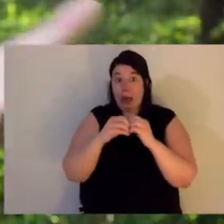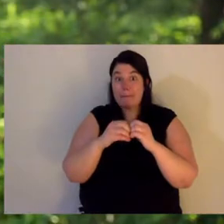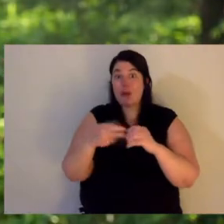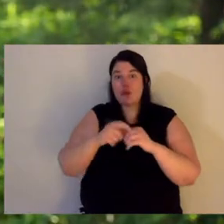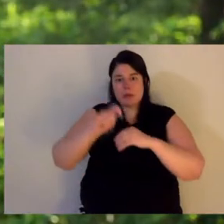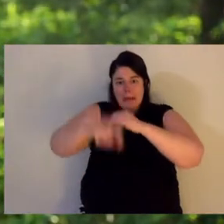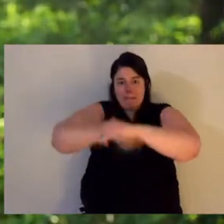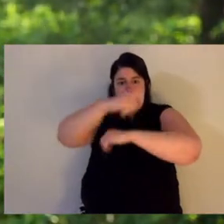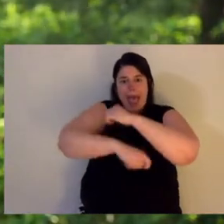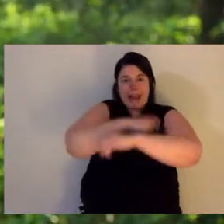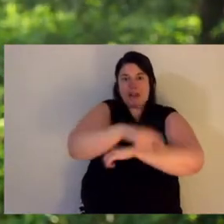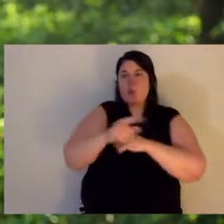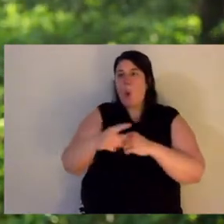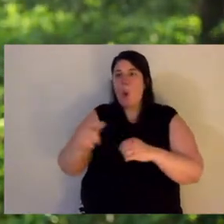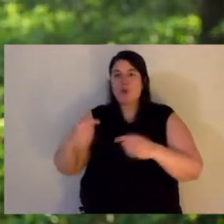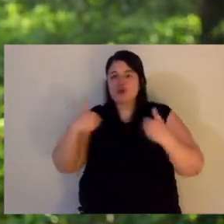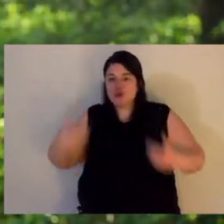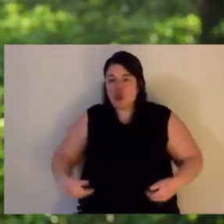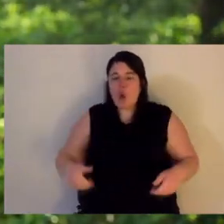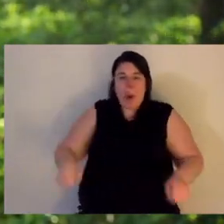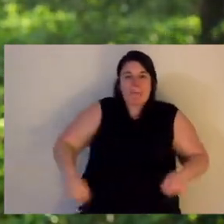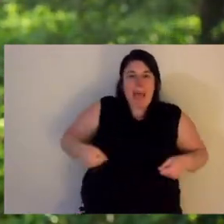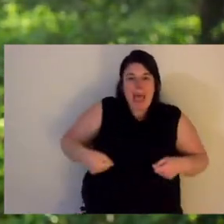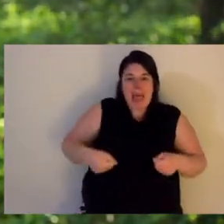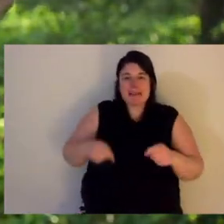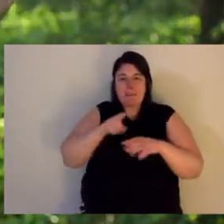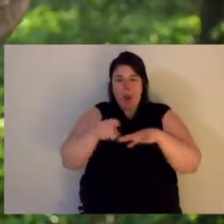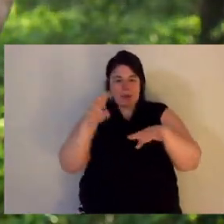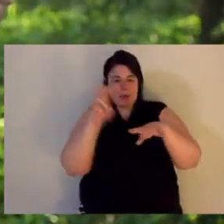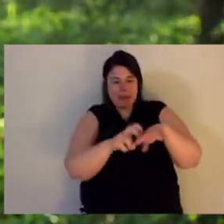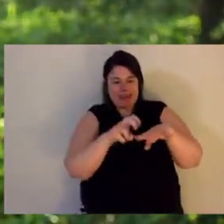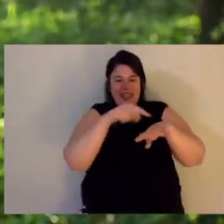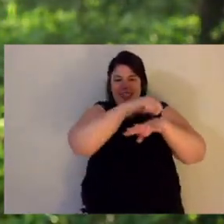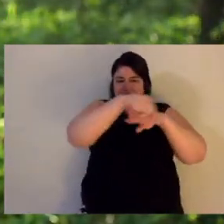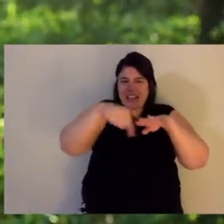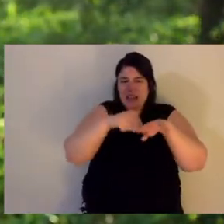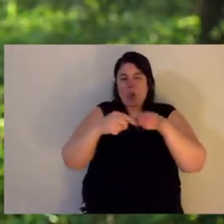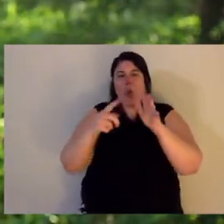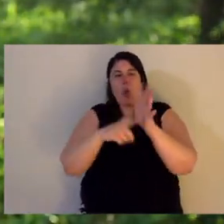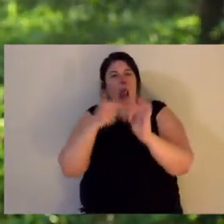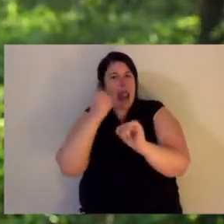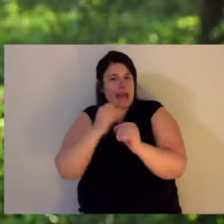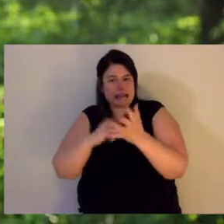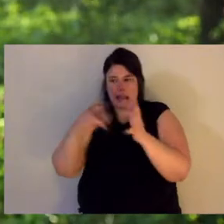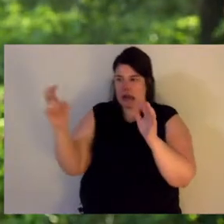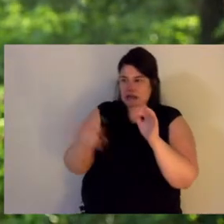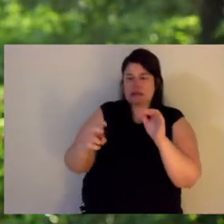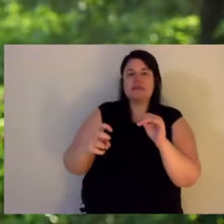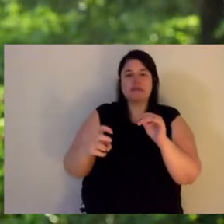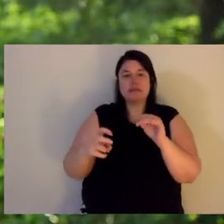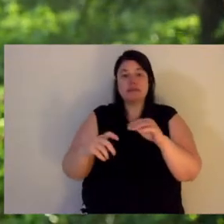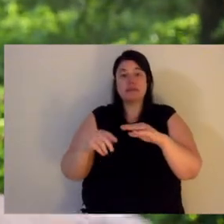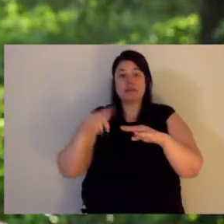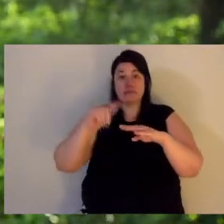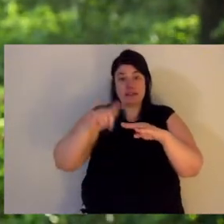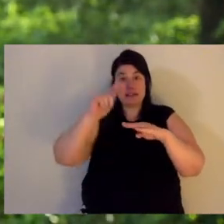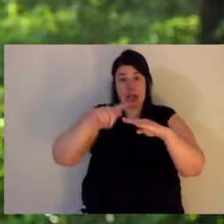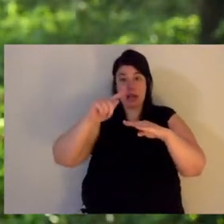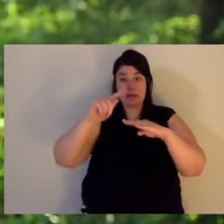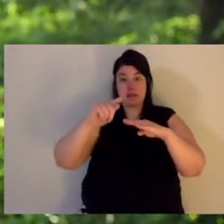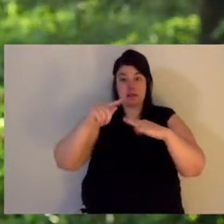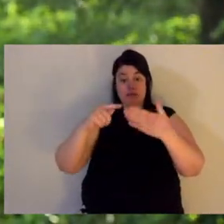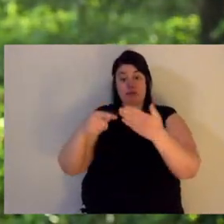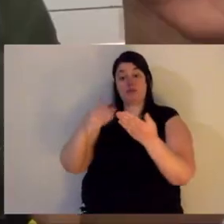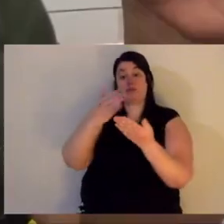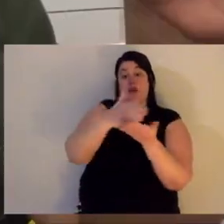toes. So, whether it's your arm or your leg. Start with the bandage. Start. Leave your fingers out a little bit. You want to know it's not too tight. If your fingers turn blue, the